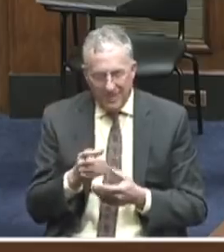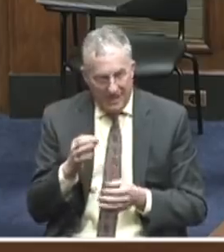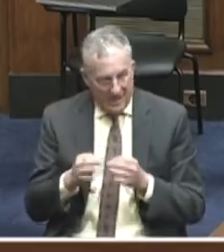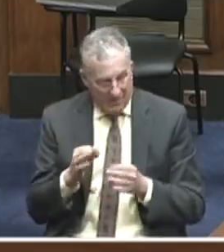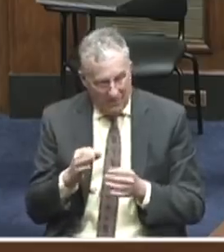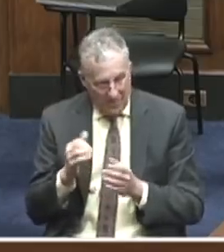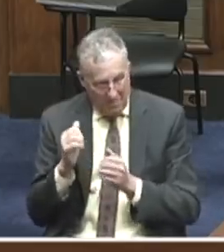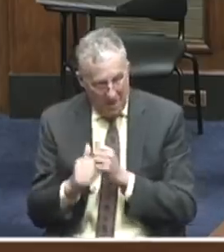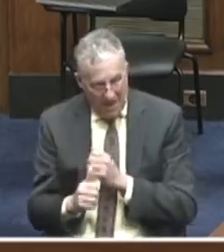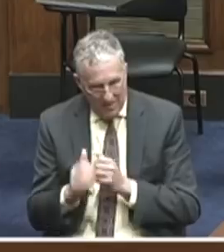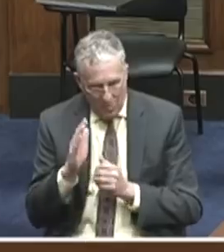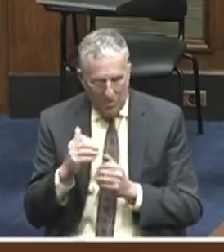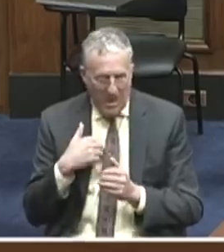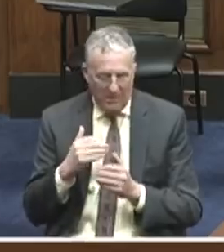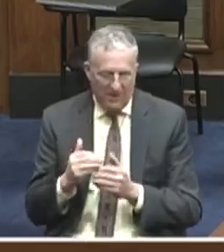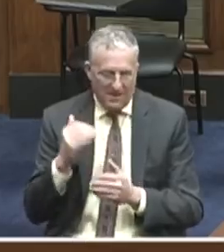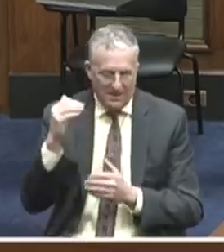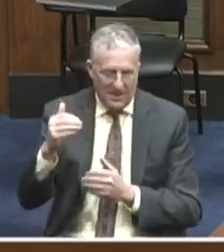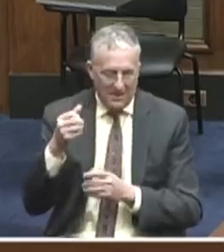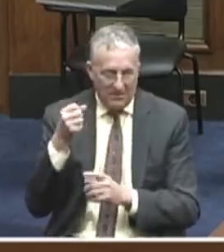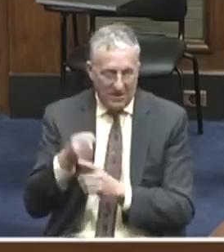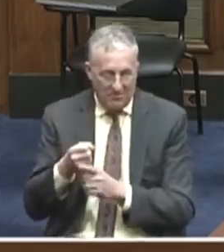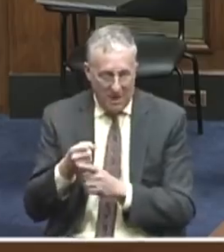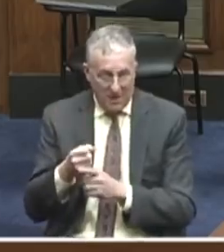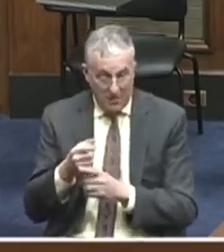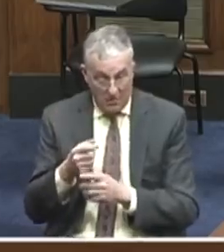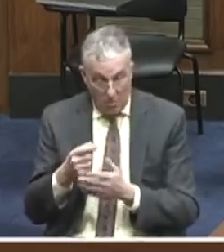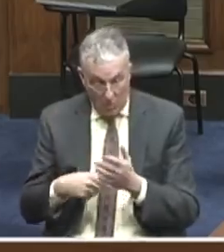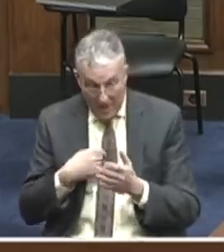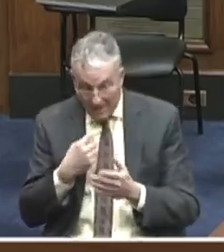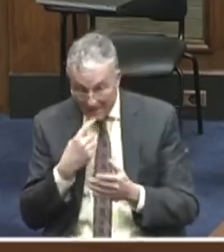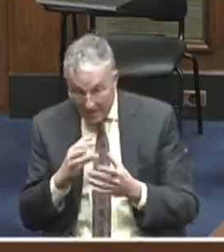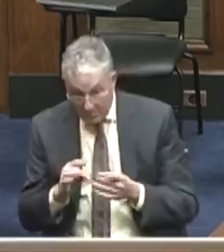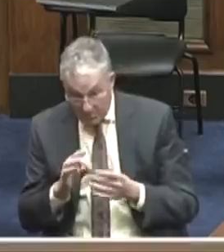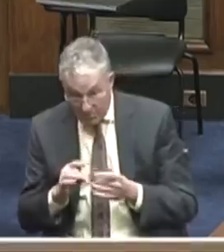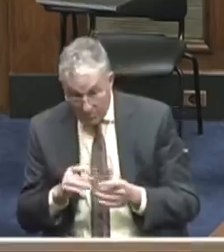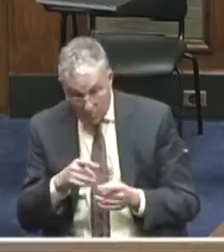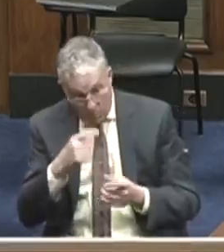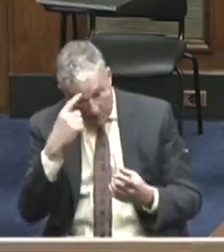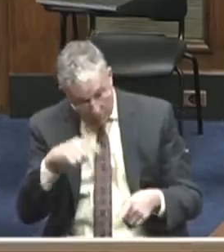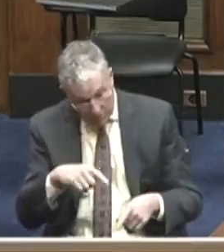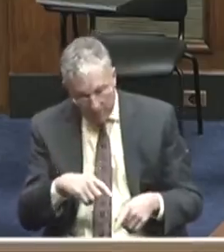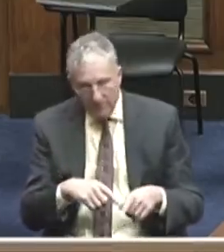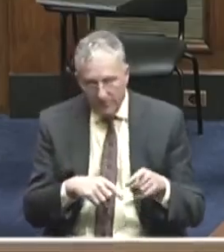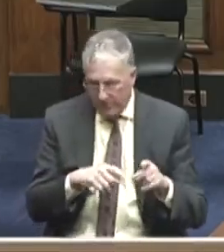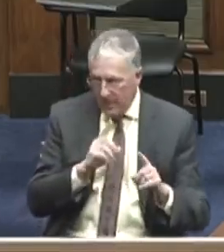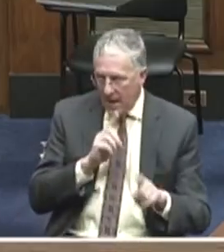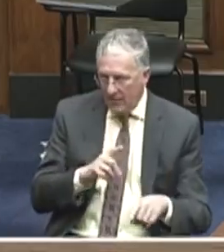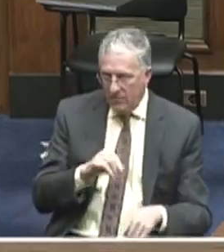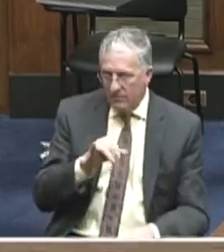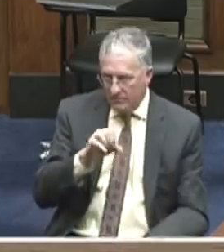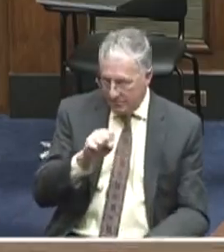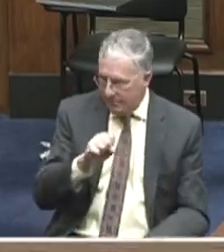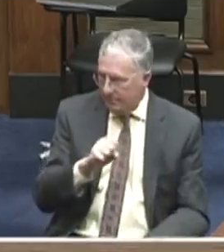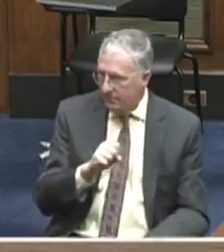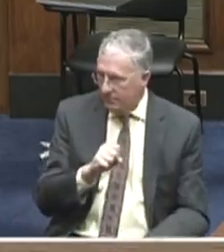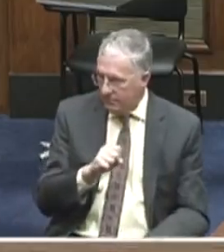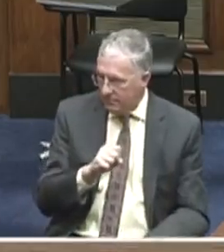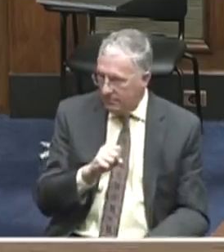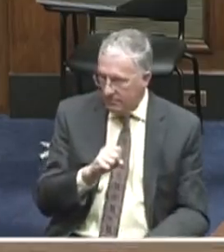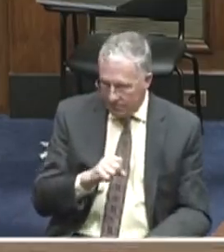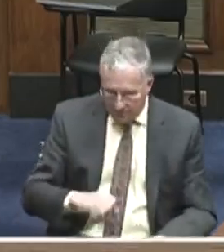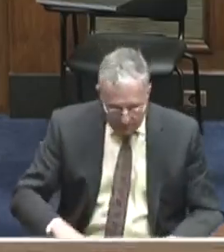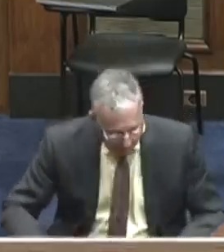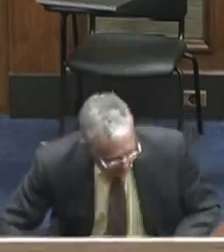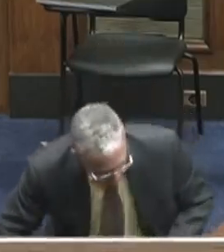have. Do you agree with me? I do, Congressman. And I also agree